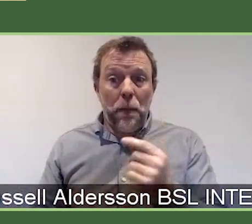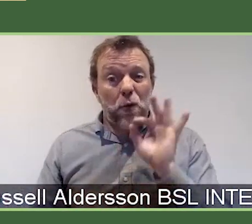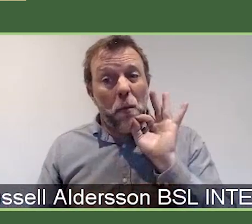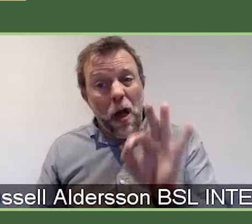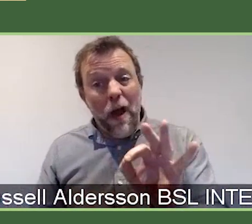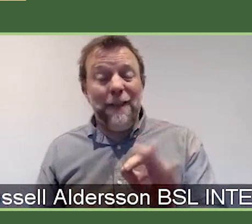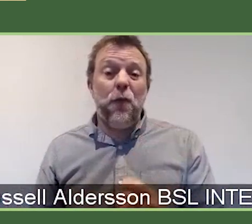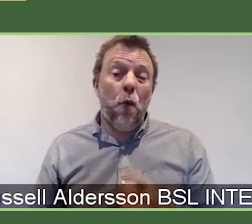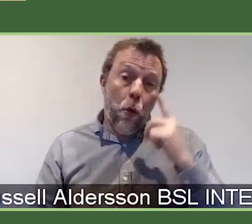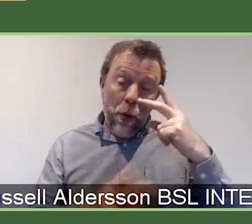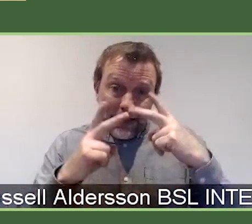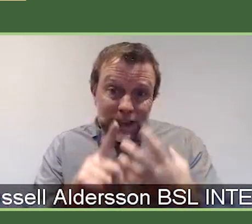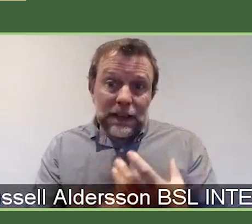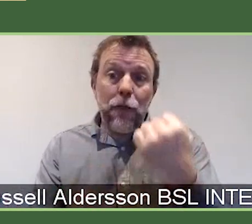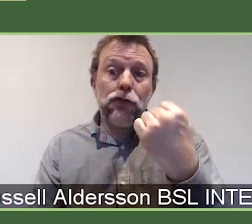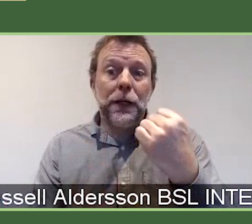a discovery award.